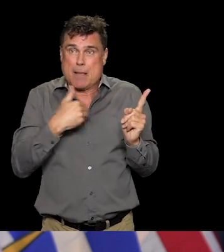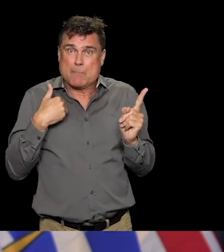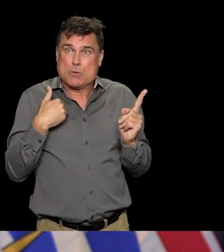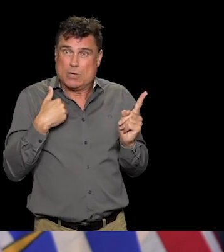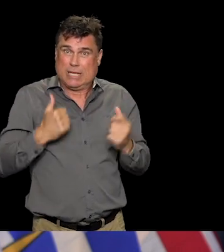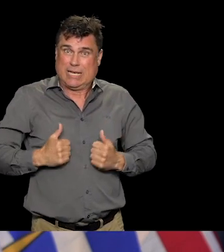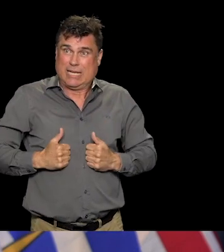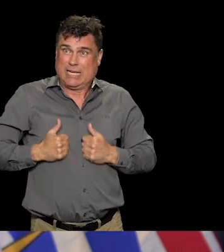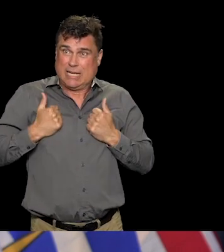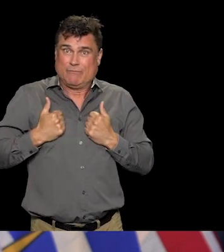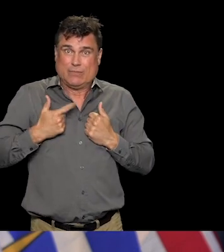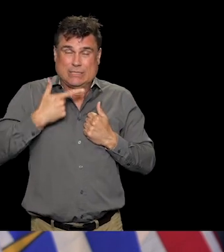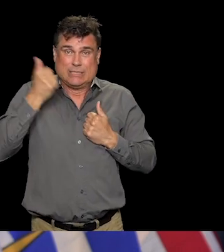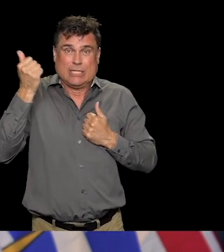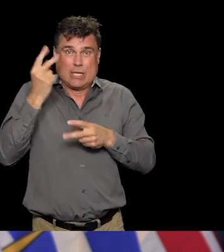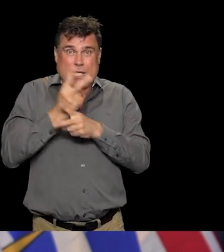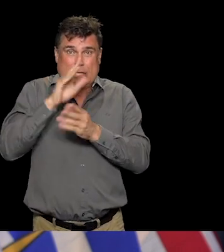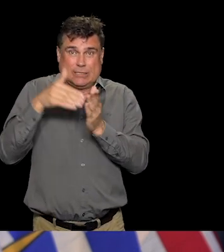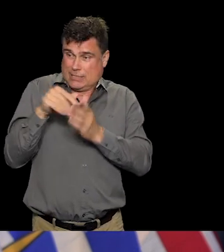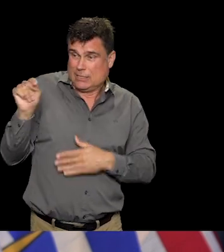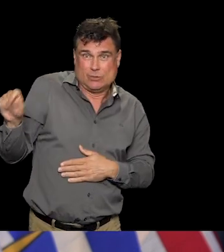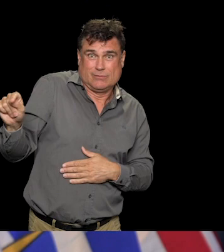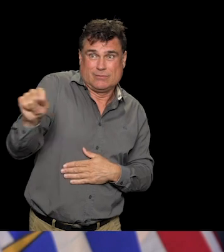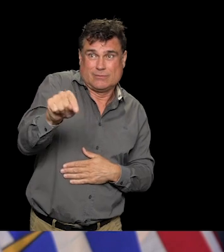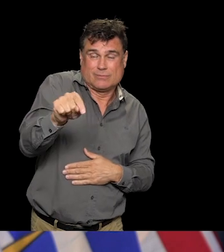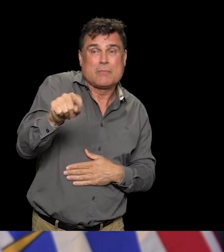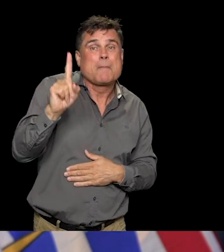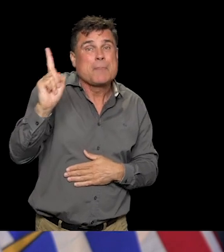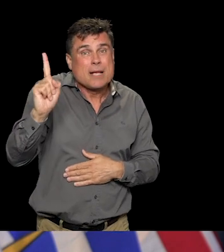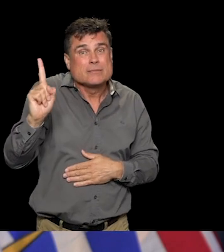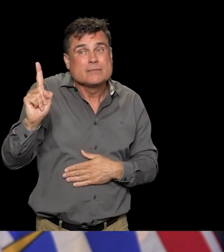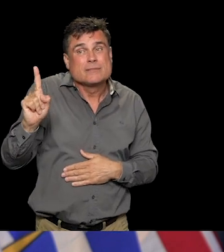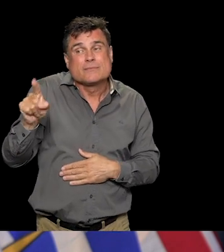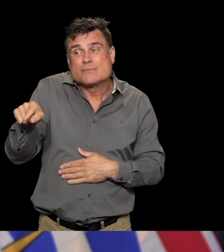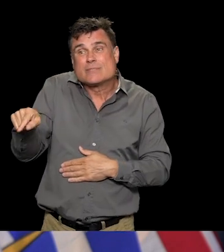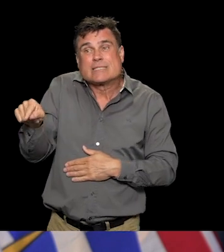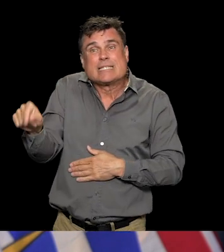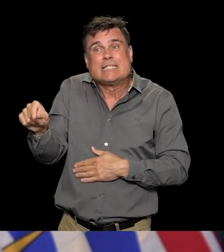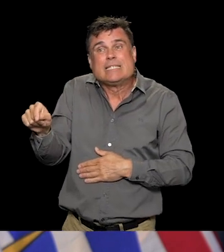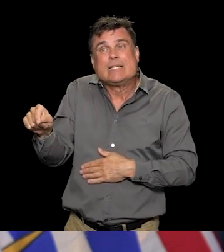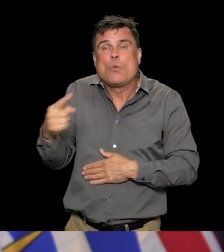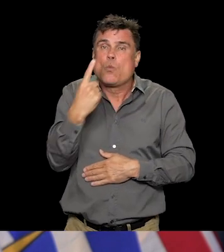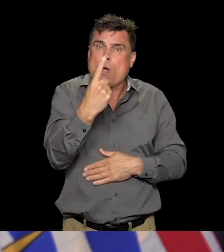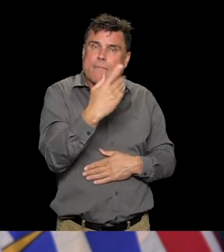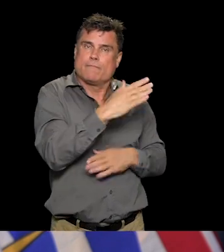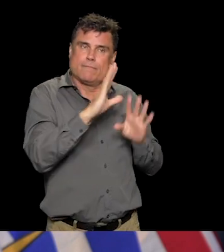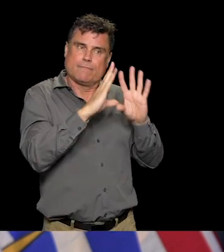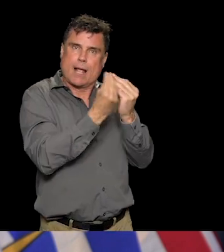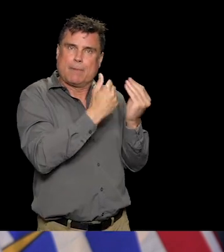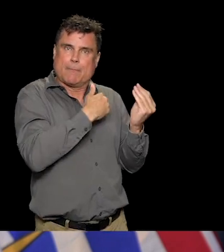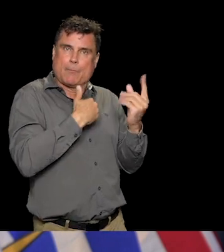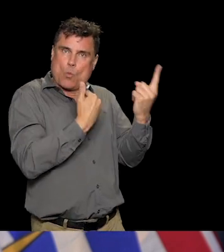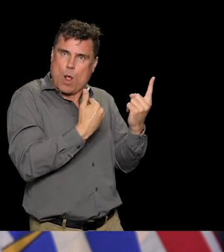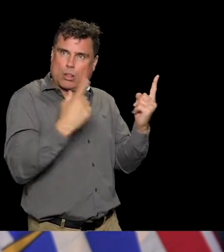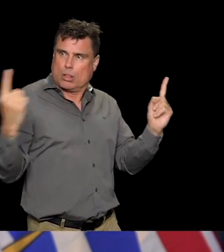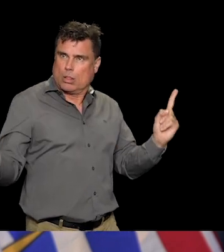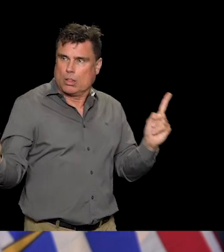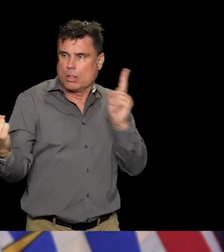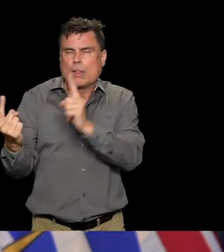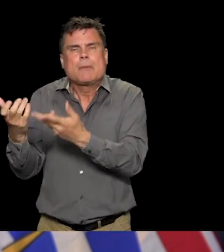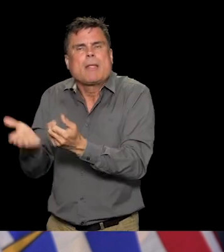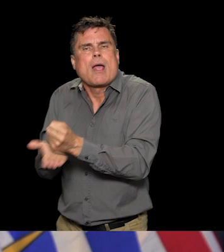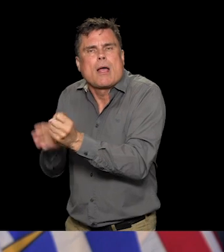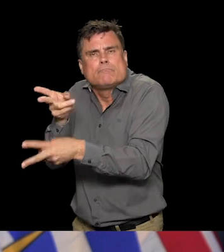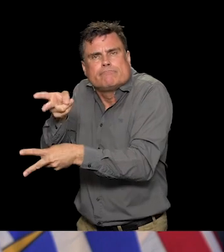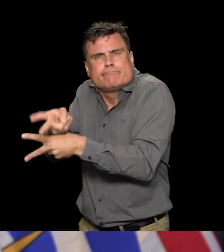the MHOs. We will have a provincial policy for general visiting with the appropriate caveats in place to protect